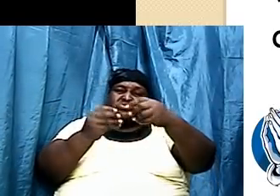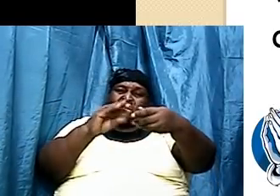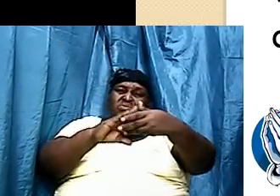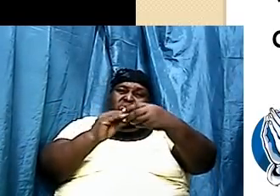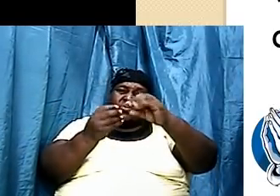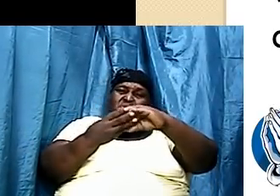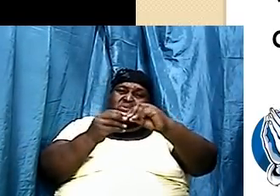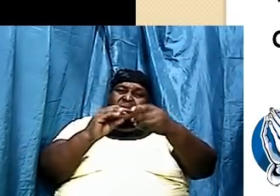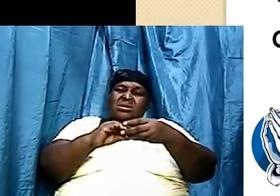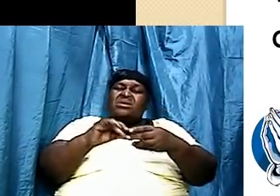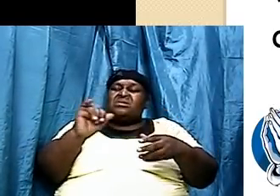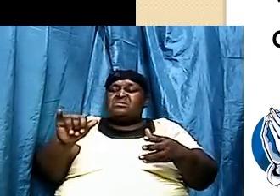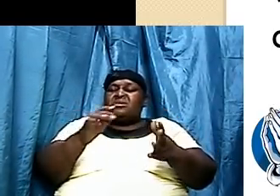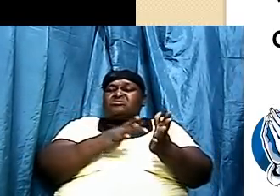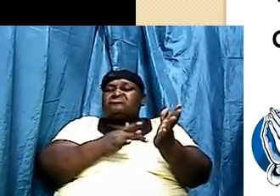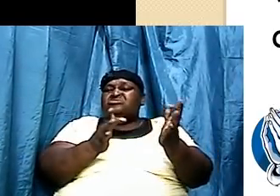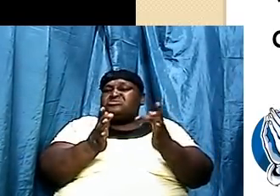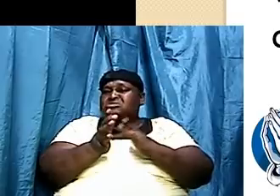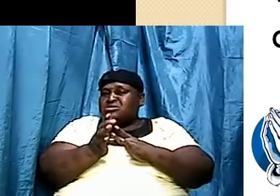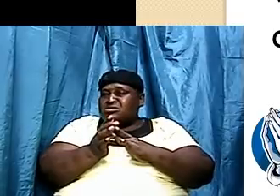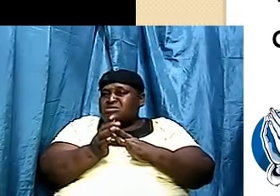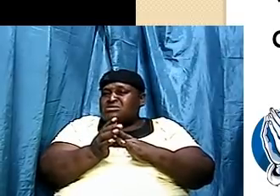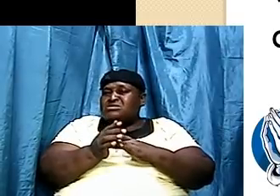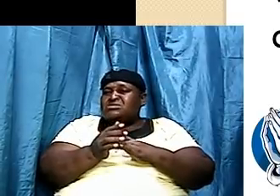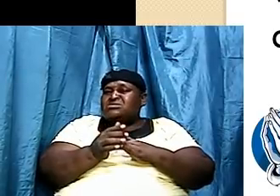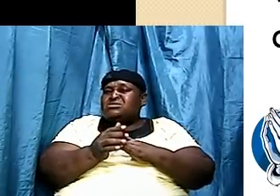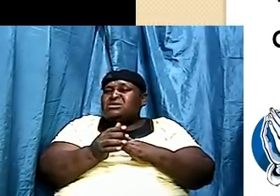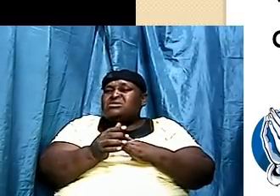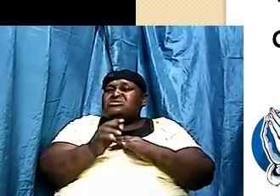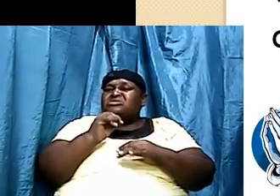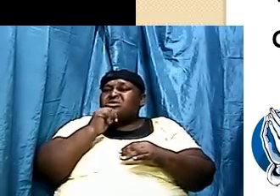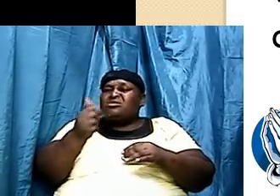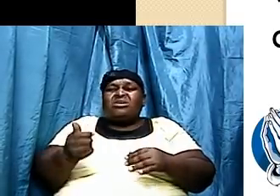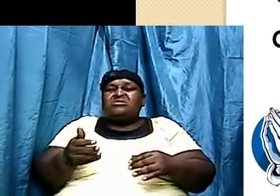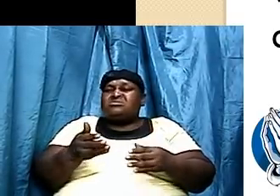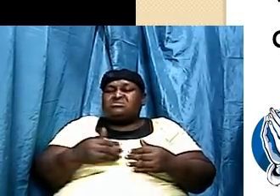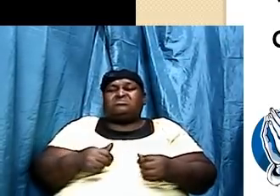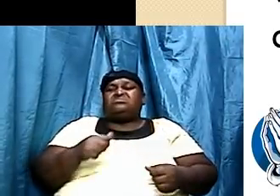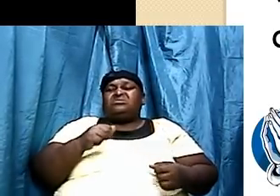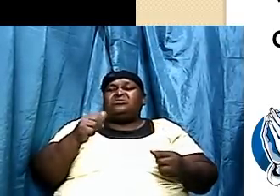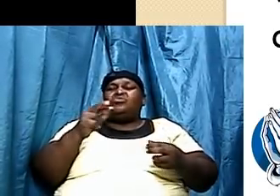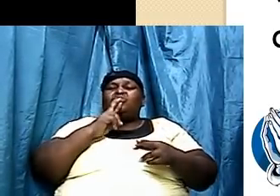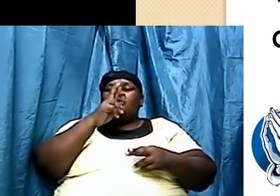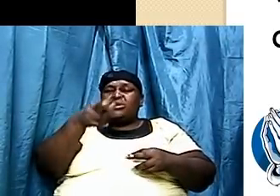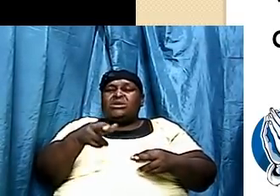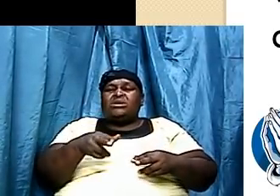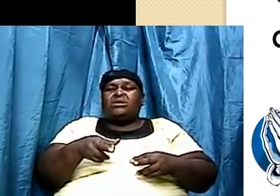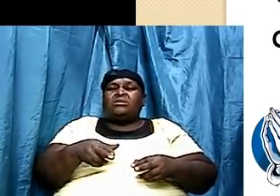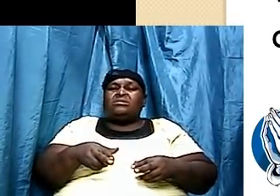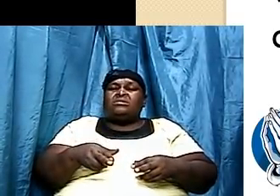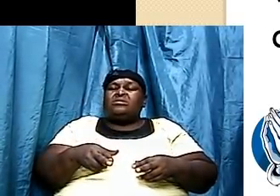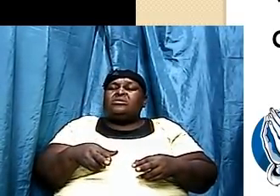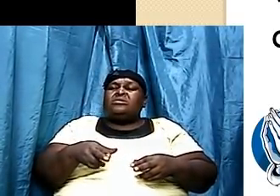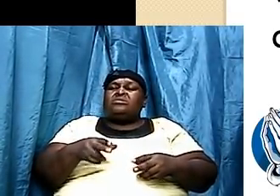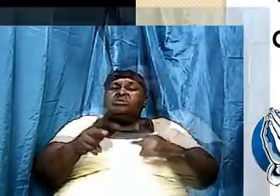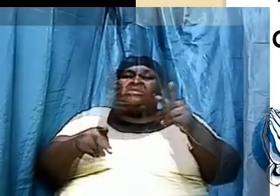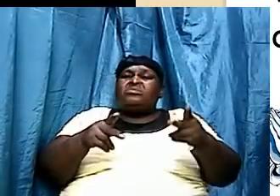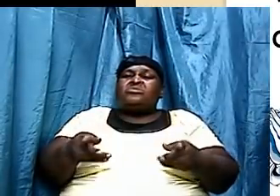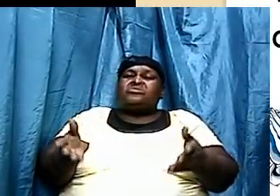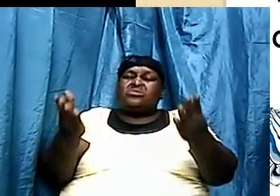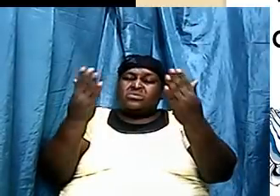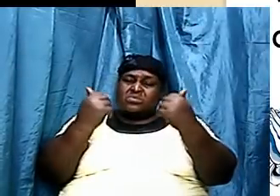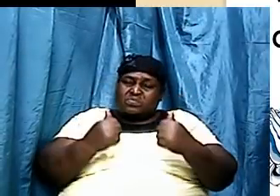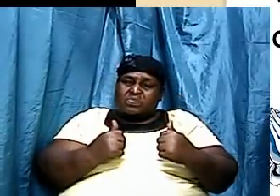that Jesus exists. And Christian apologists had to come up with things from history to prove the fact that Jesus exists.